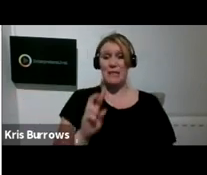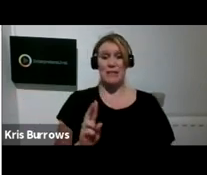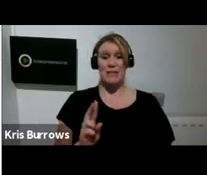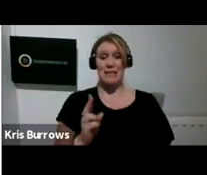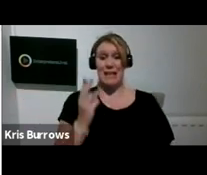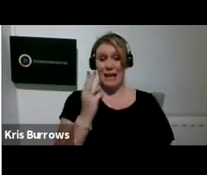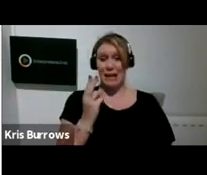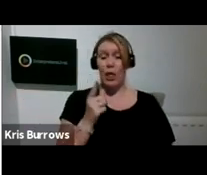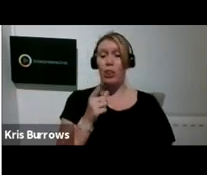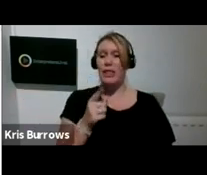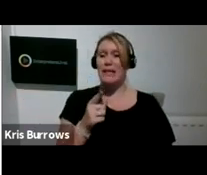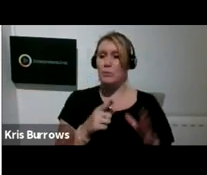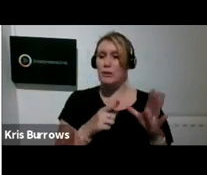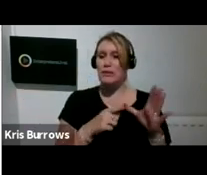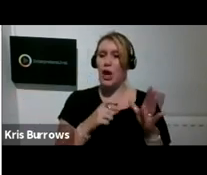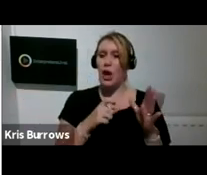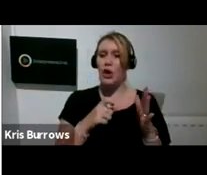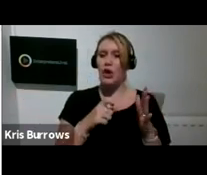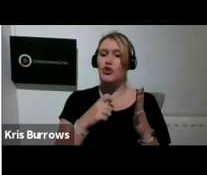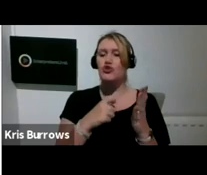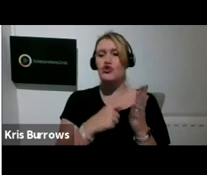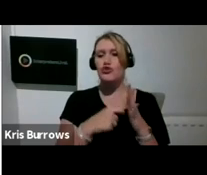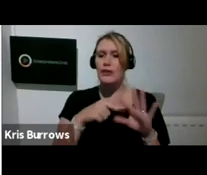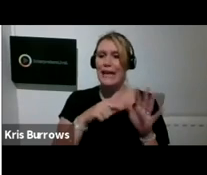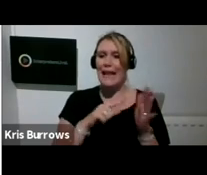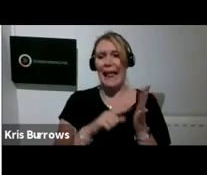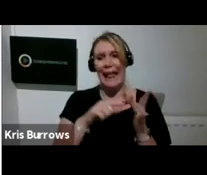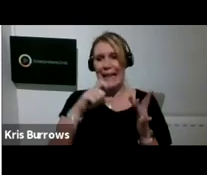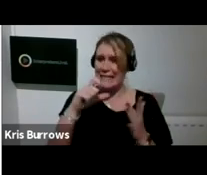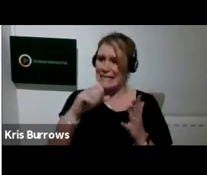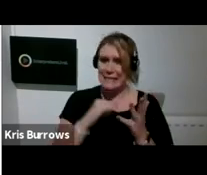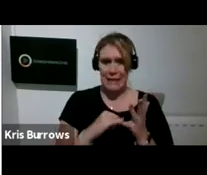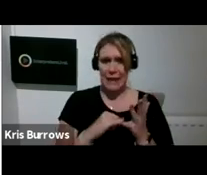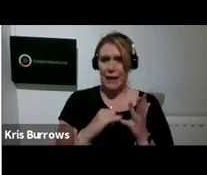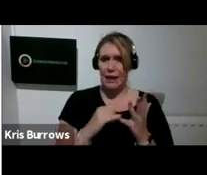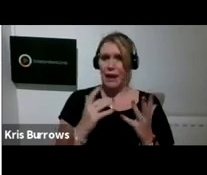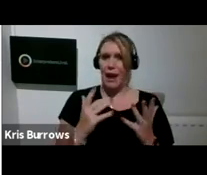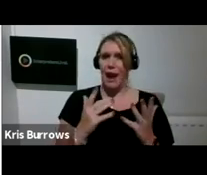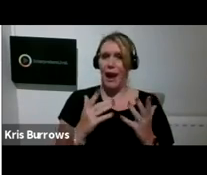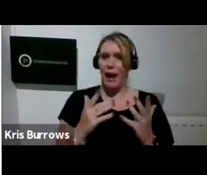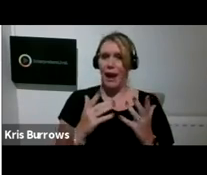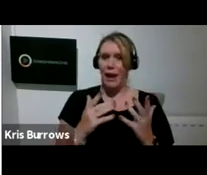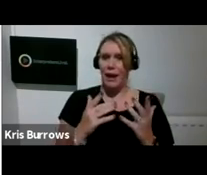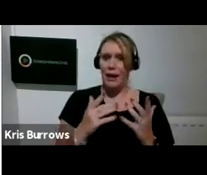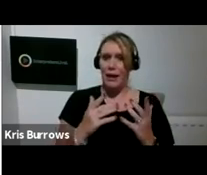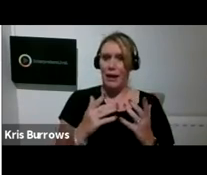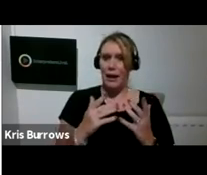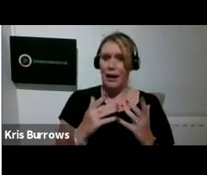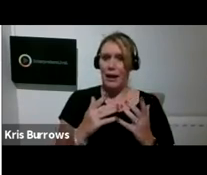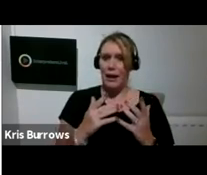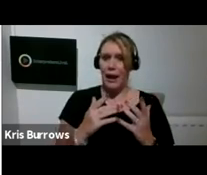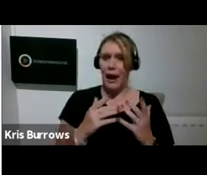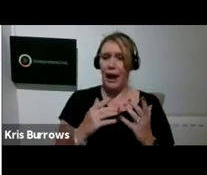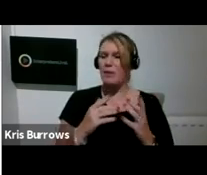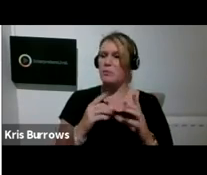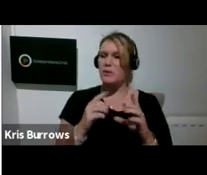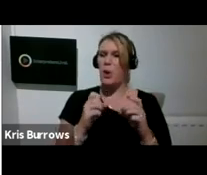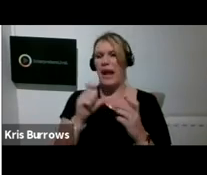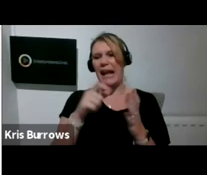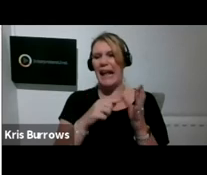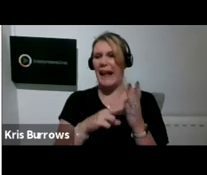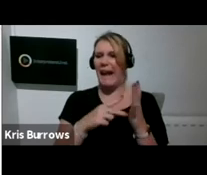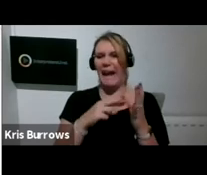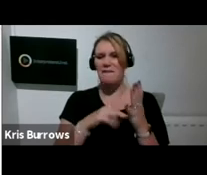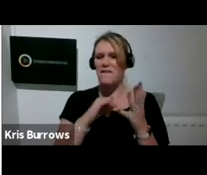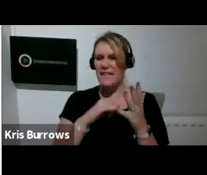acrylics and painting over the top of a sort of impasto on a previous canvas. And I was just trying